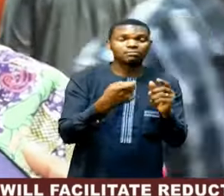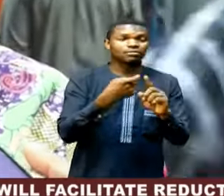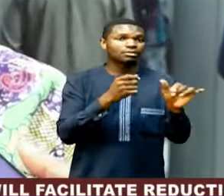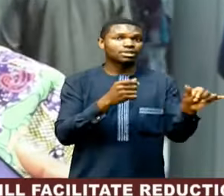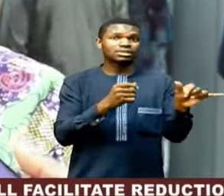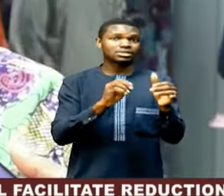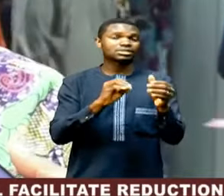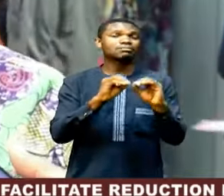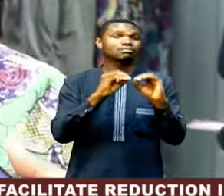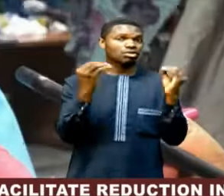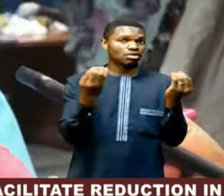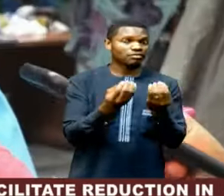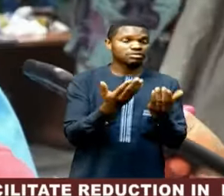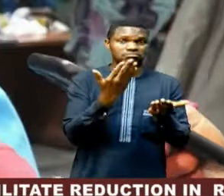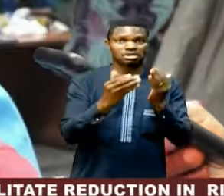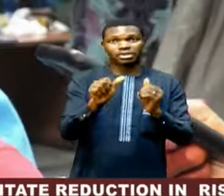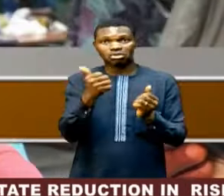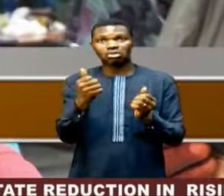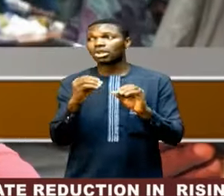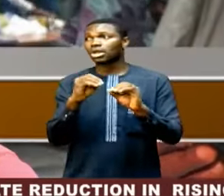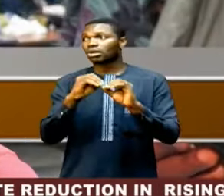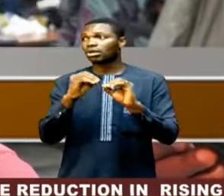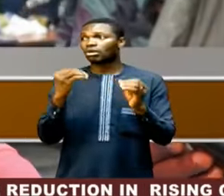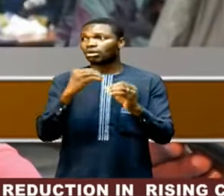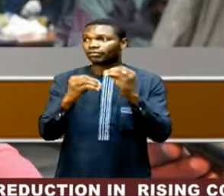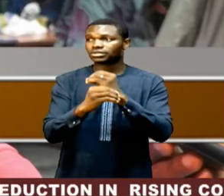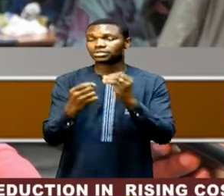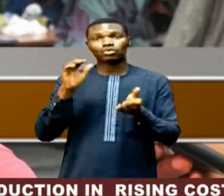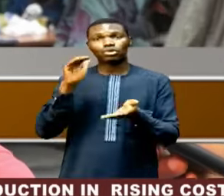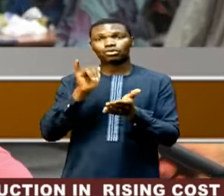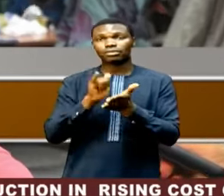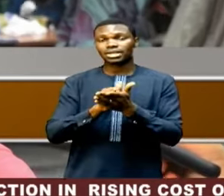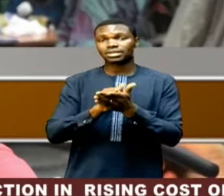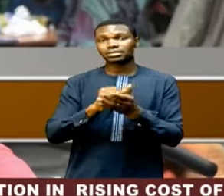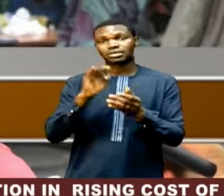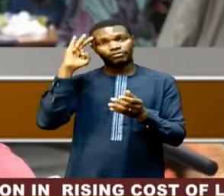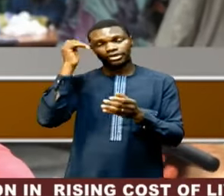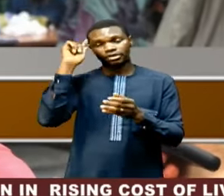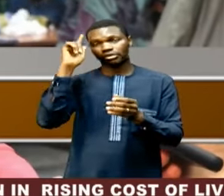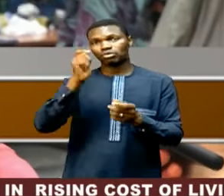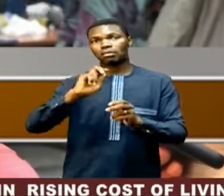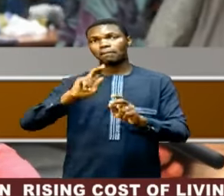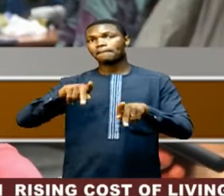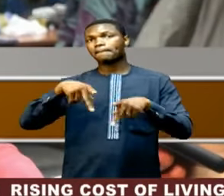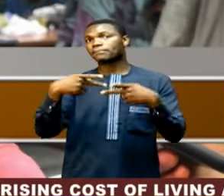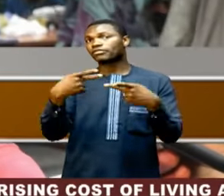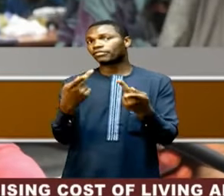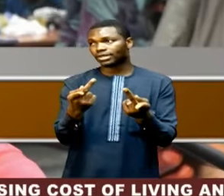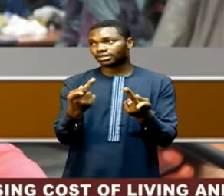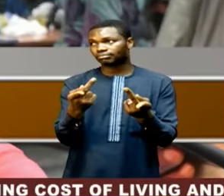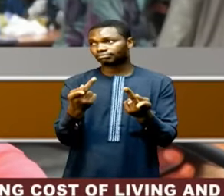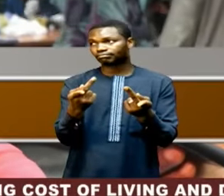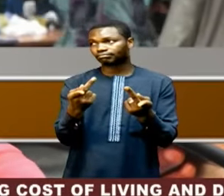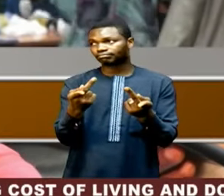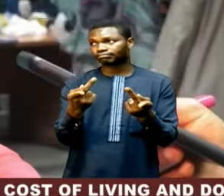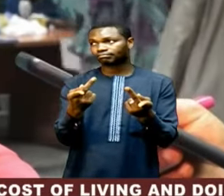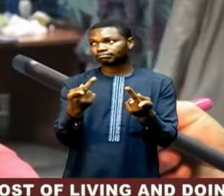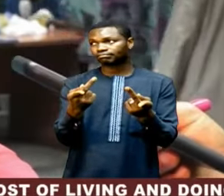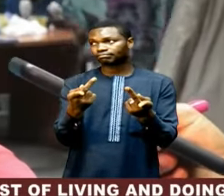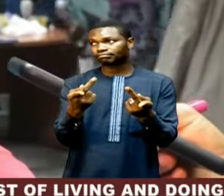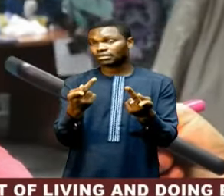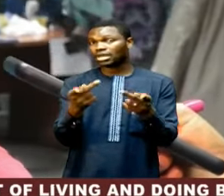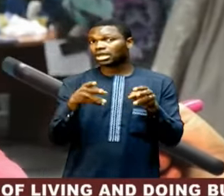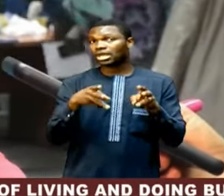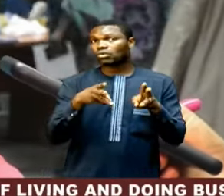or from other offices. We hope the federal government will help us in providing means